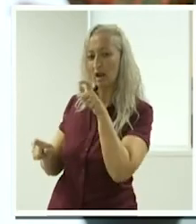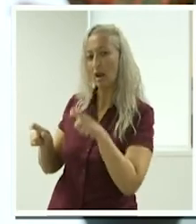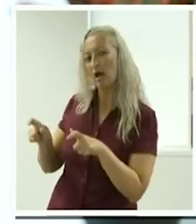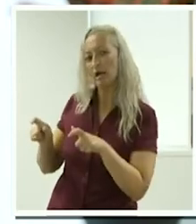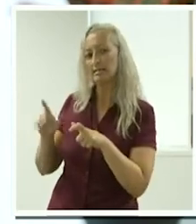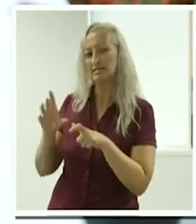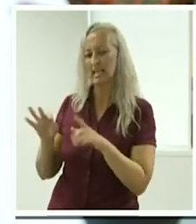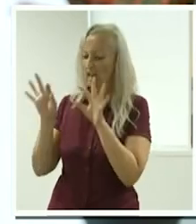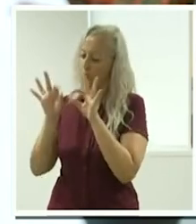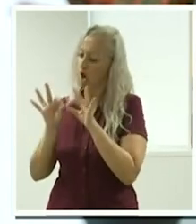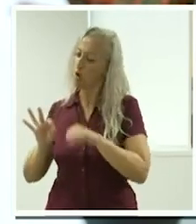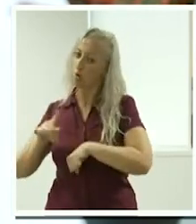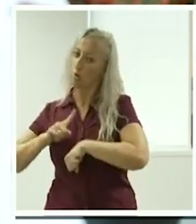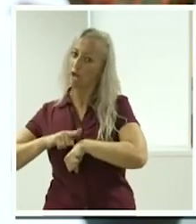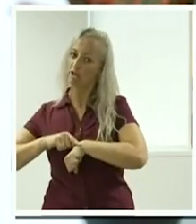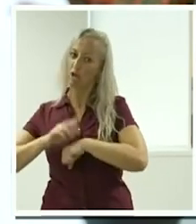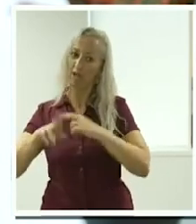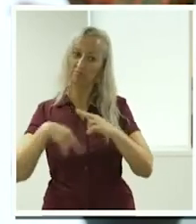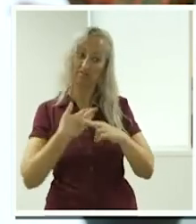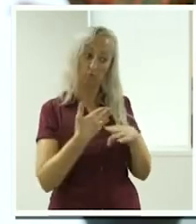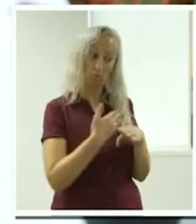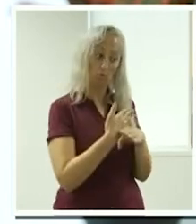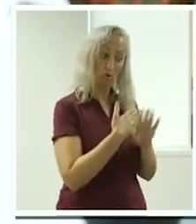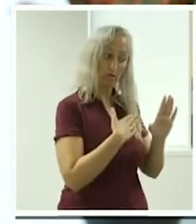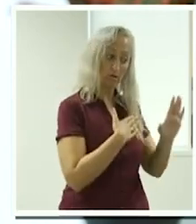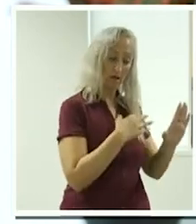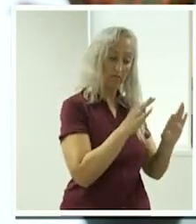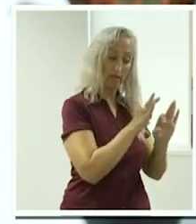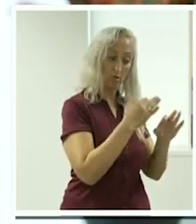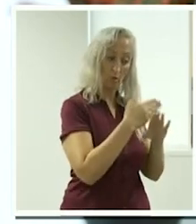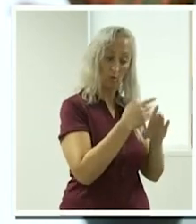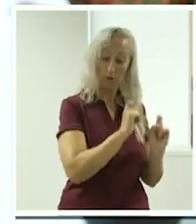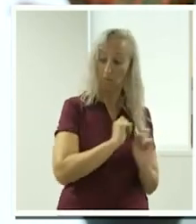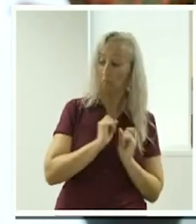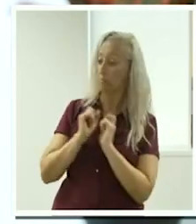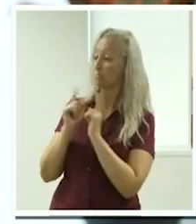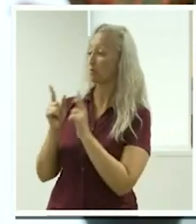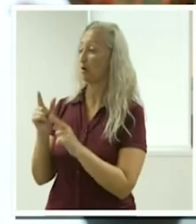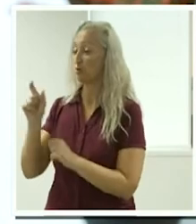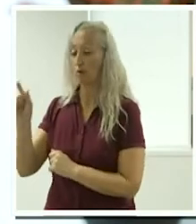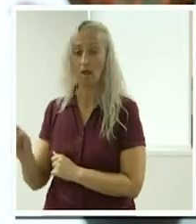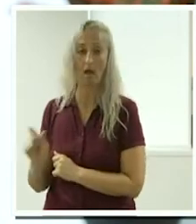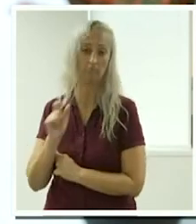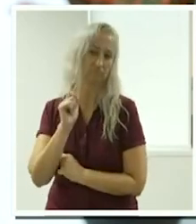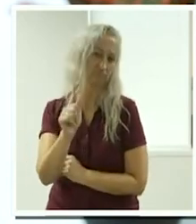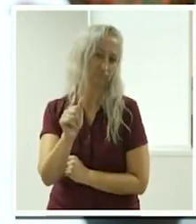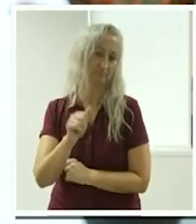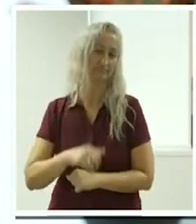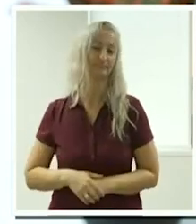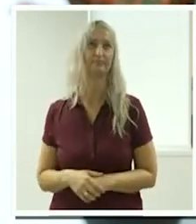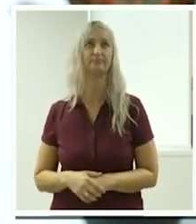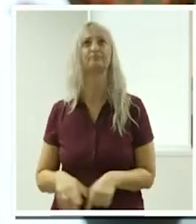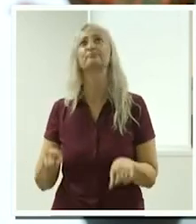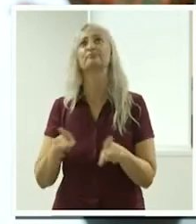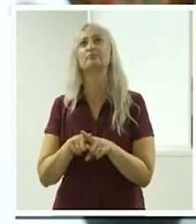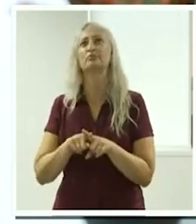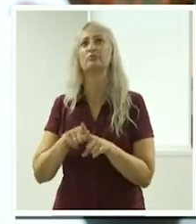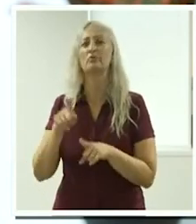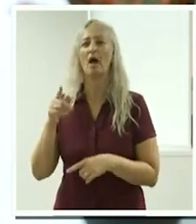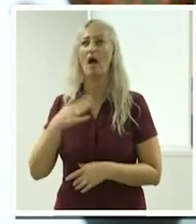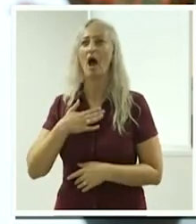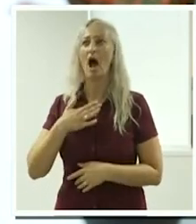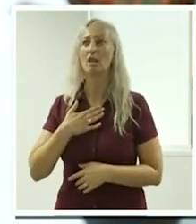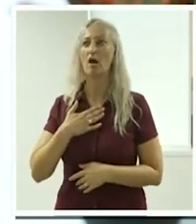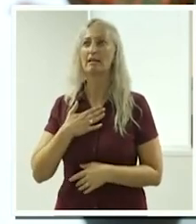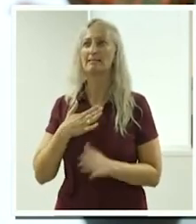time where you've got gaps in your roster or you want to make yourself available and and go from there i also like the messages about you're not